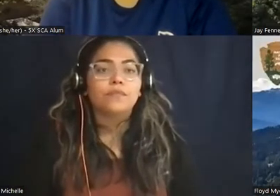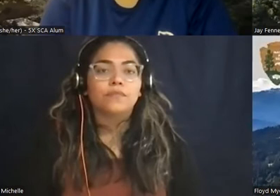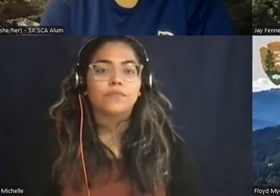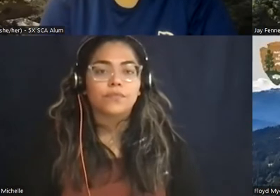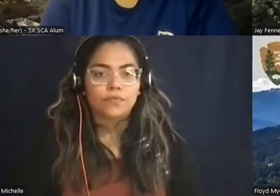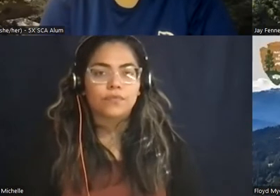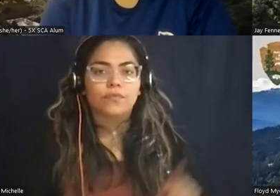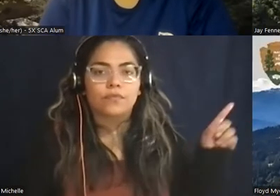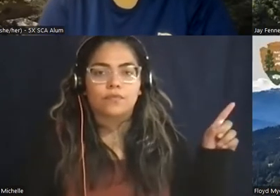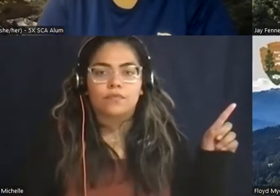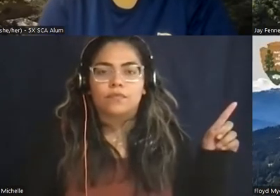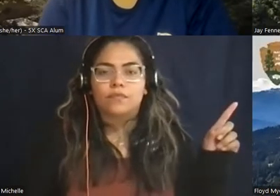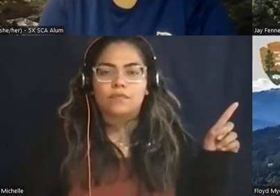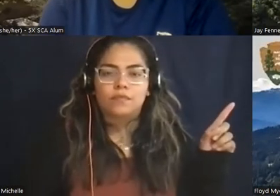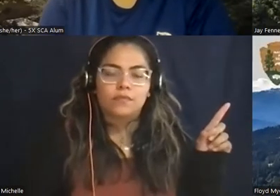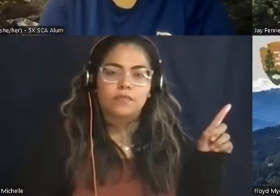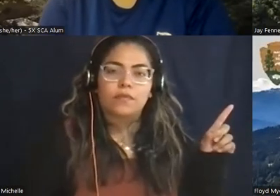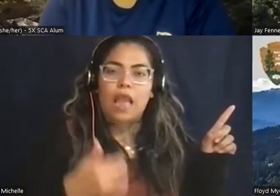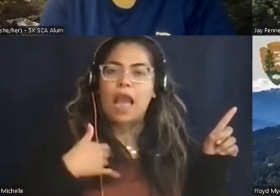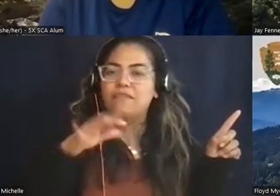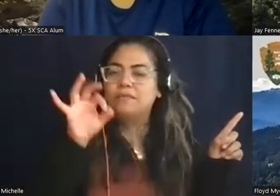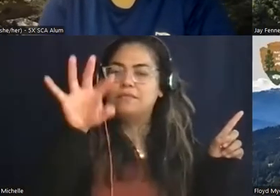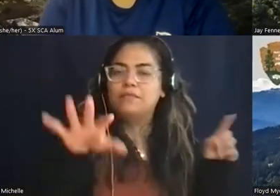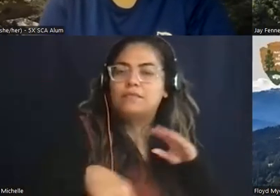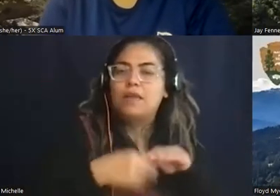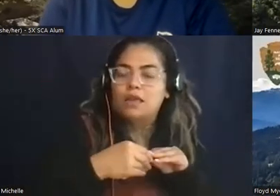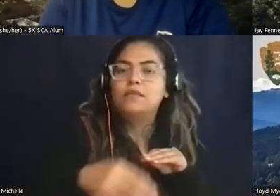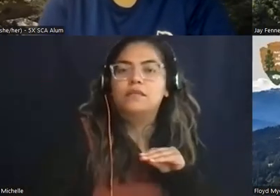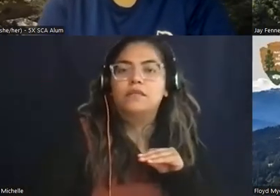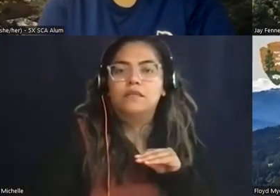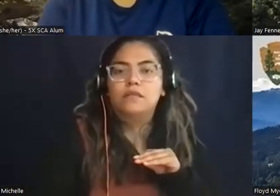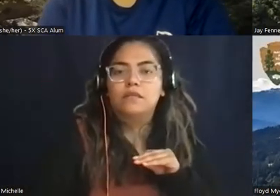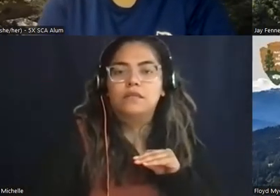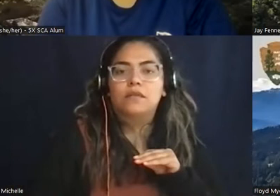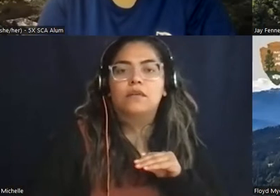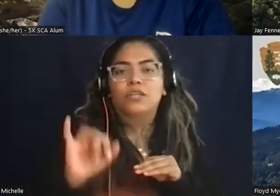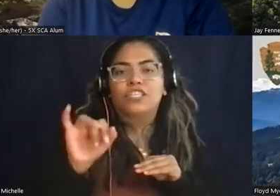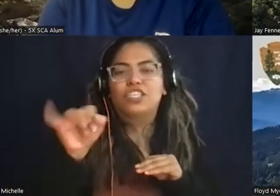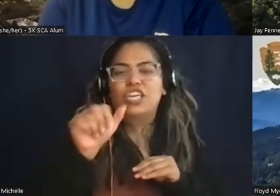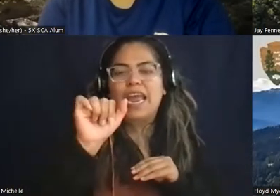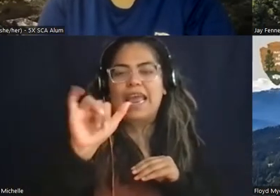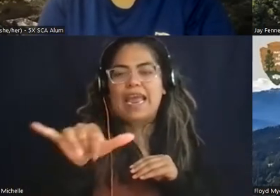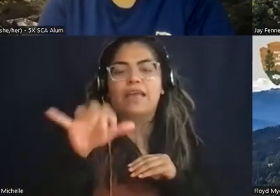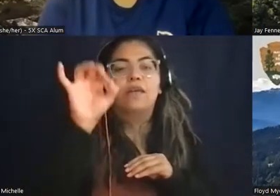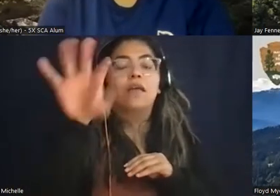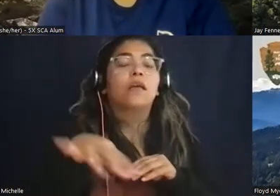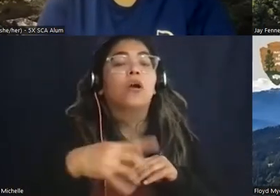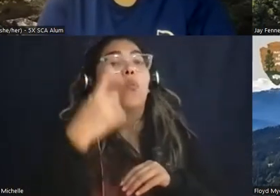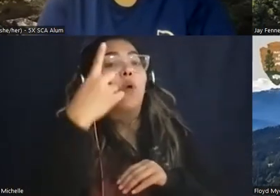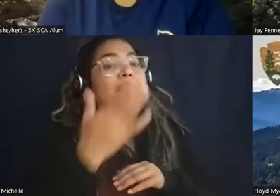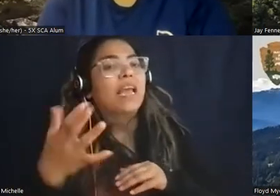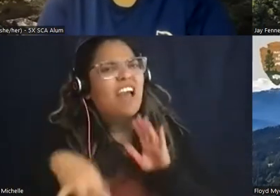yeah i a quick tidbit to add i'd say one thing that i found valuable